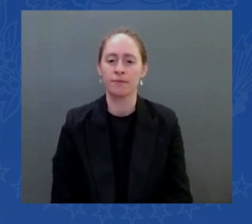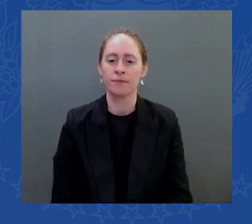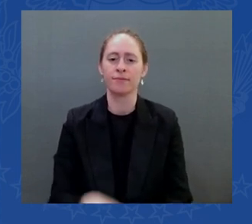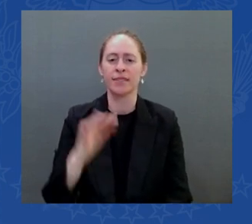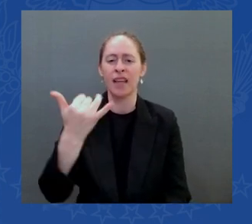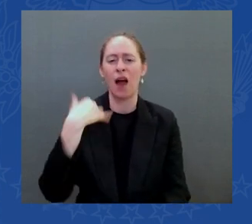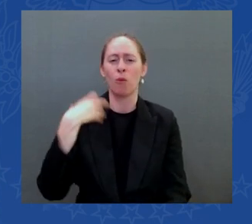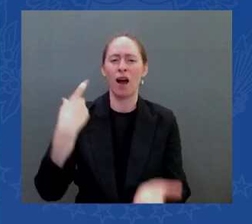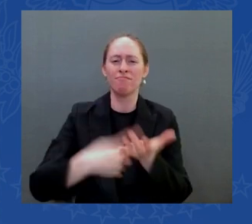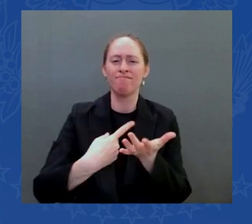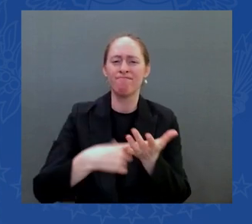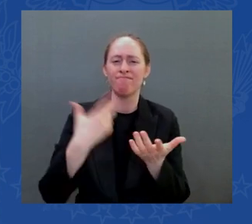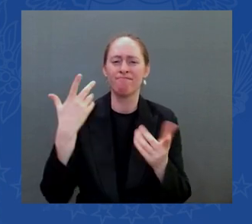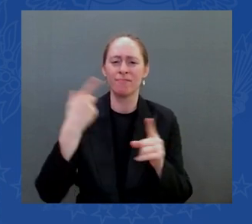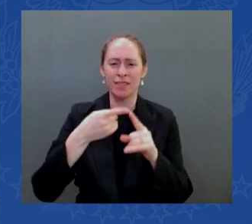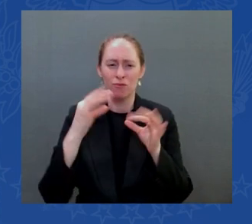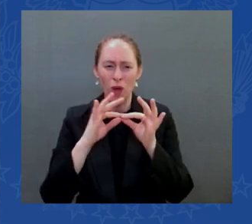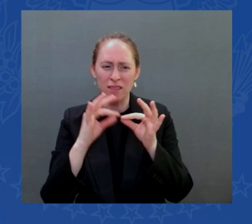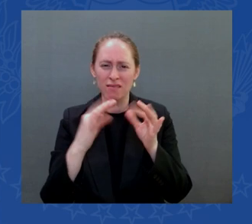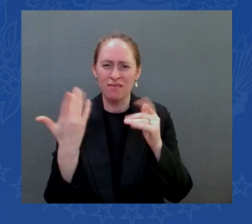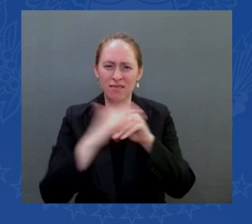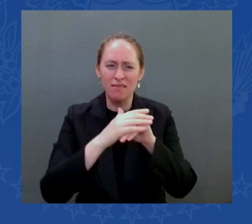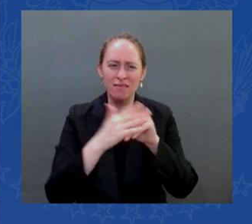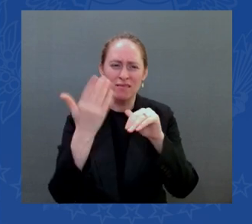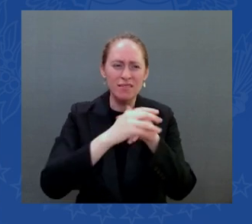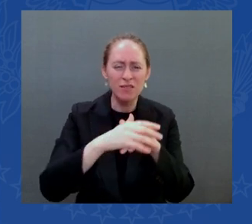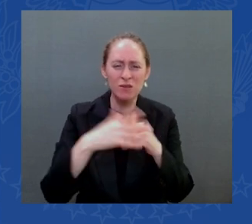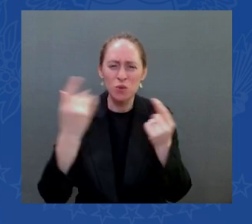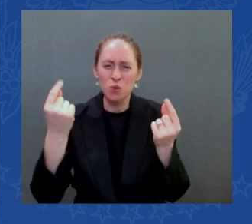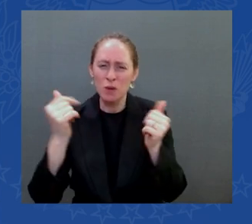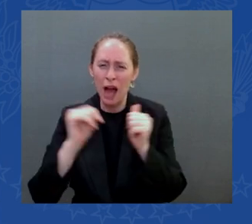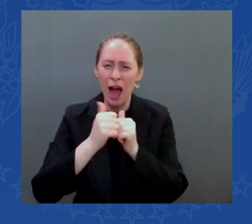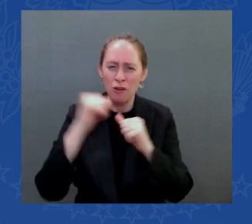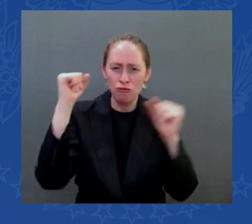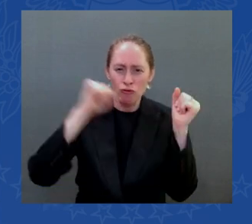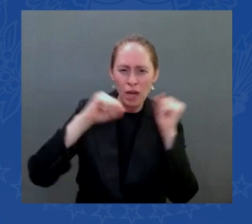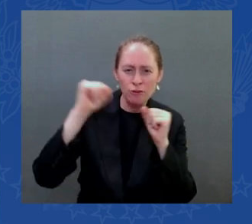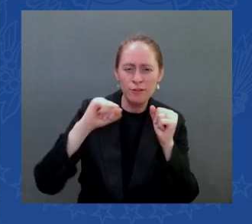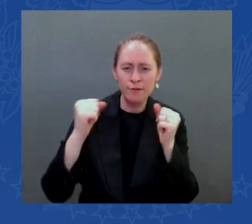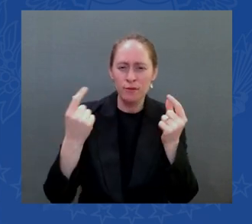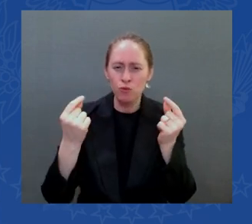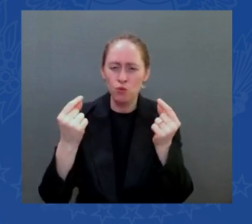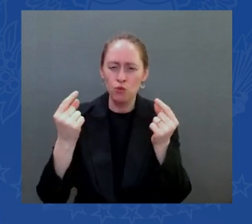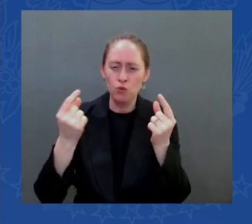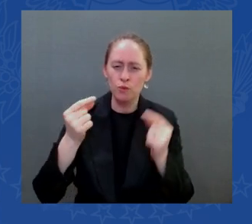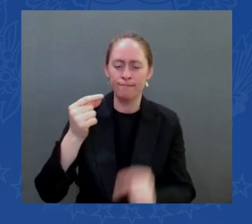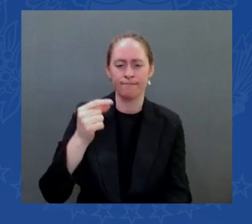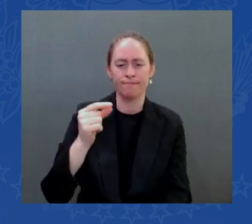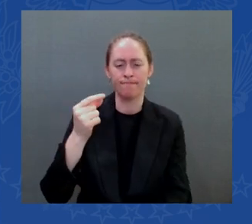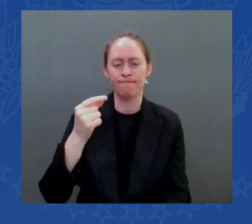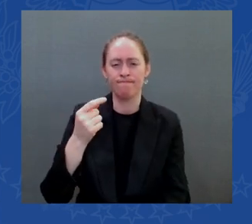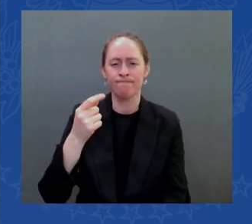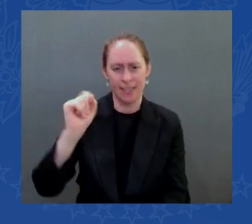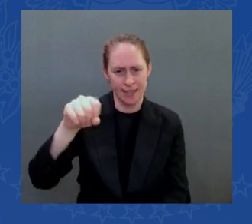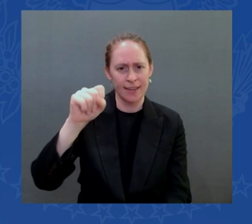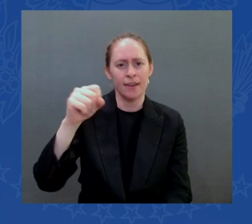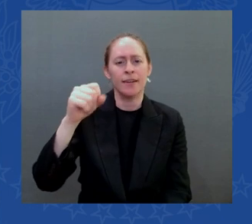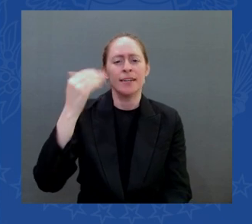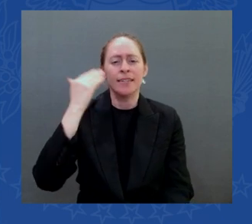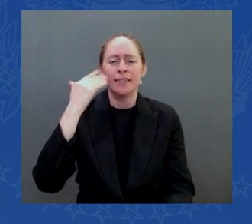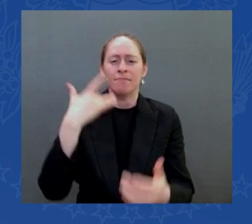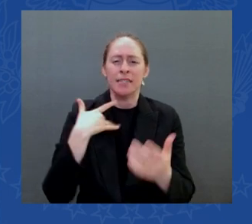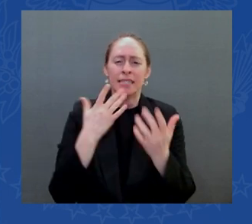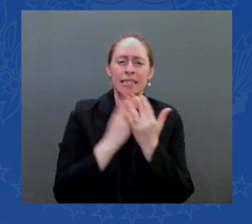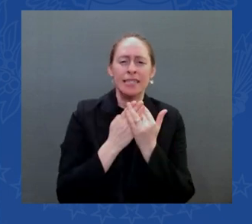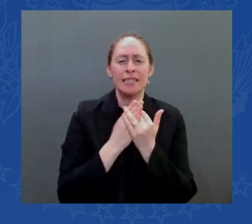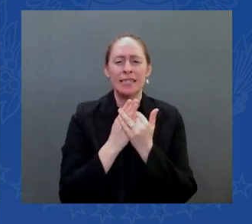they're on the they're not on the mend any longer they're on the move and we're coming to audit at our challenges from position to strength but i'm